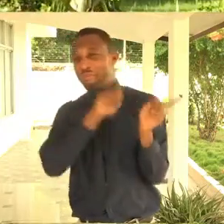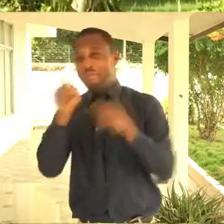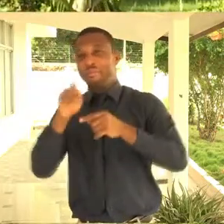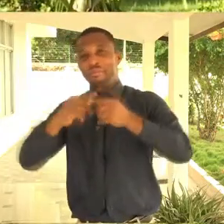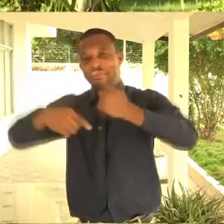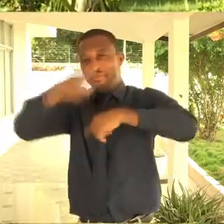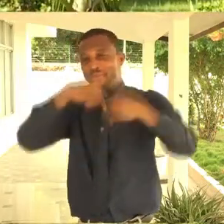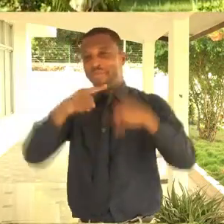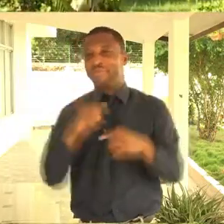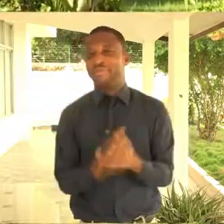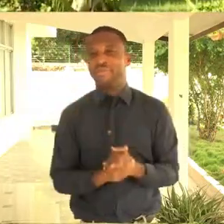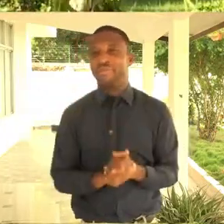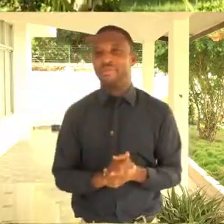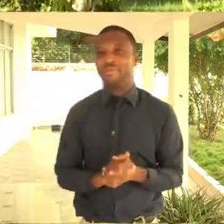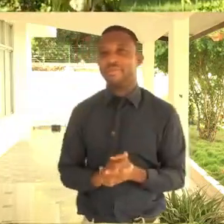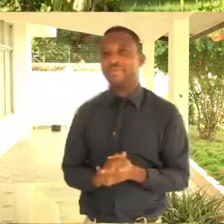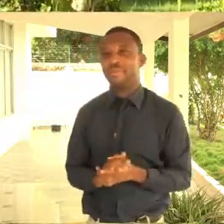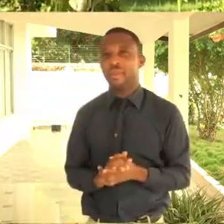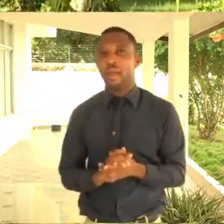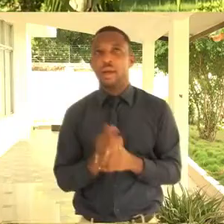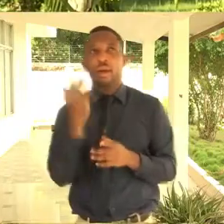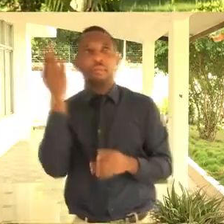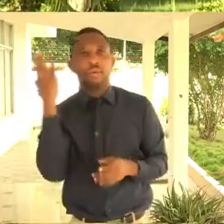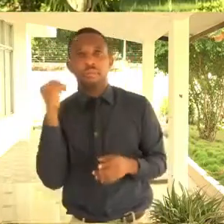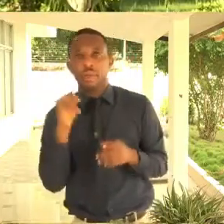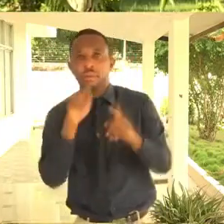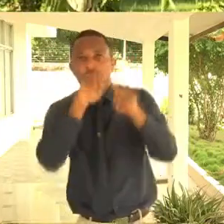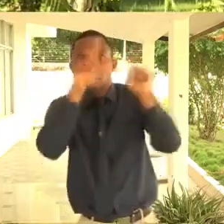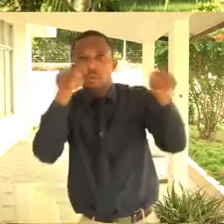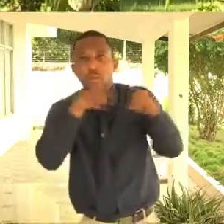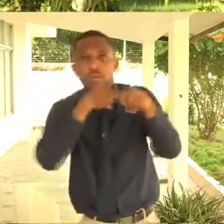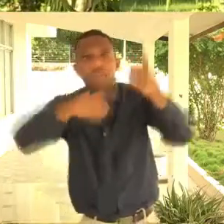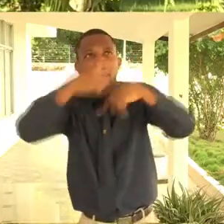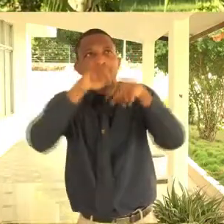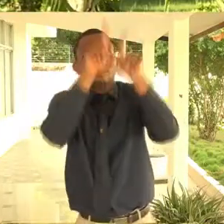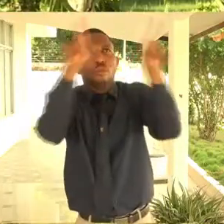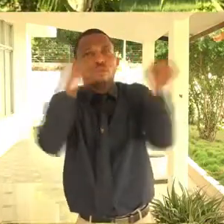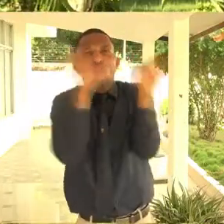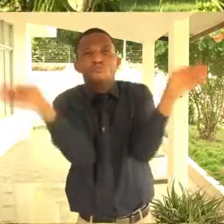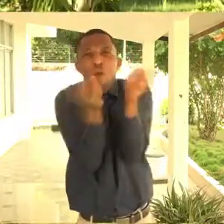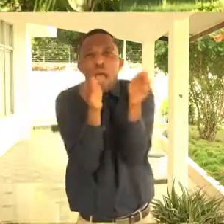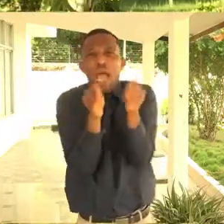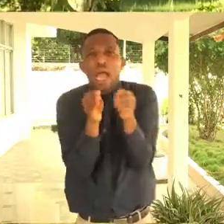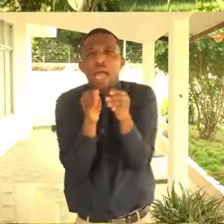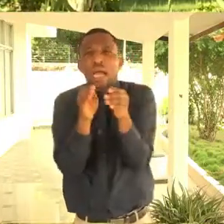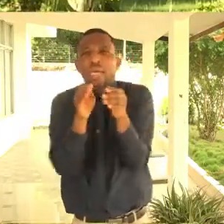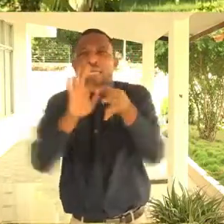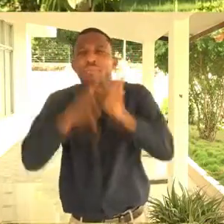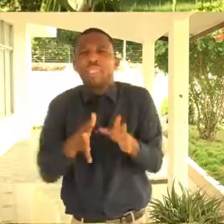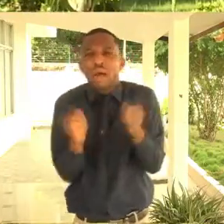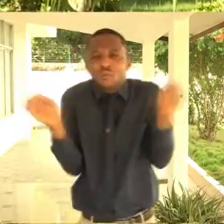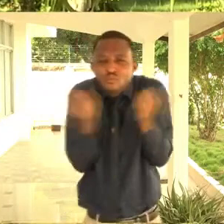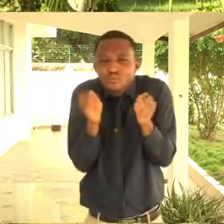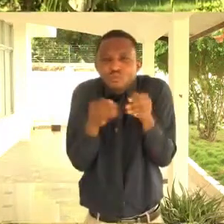And especially so because we used to have, we used to, to be in the box all the time. But this time,